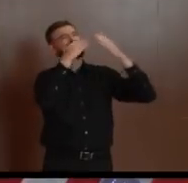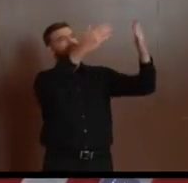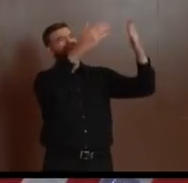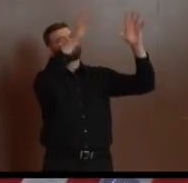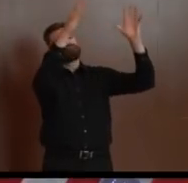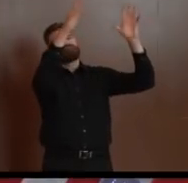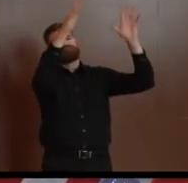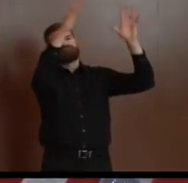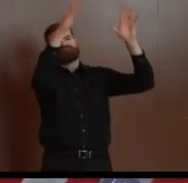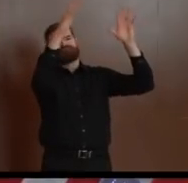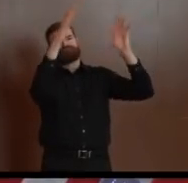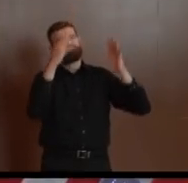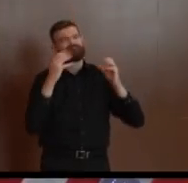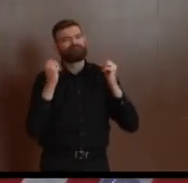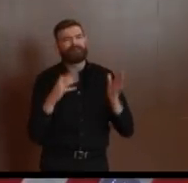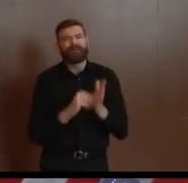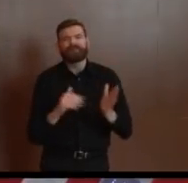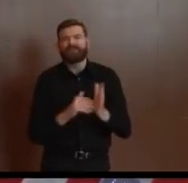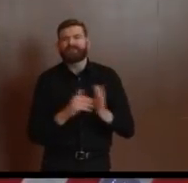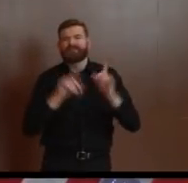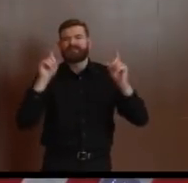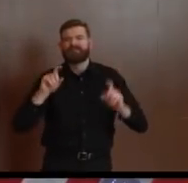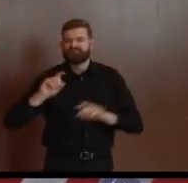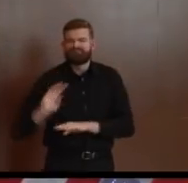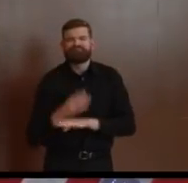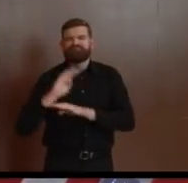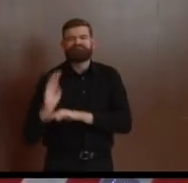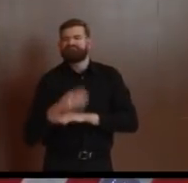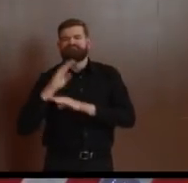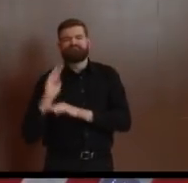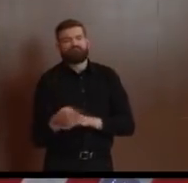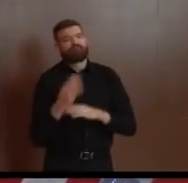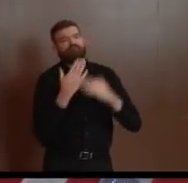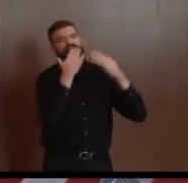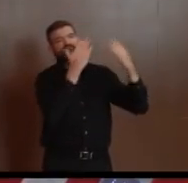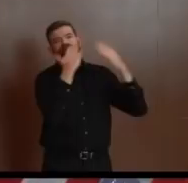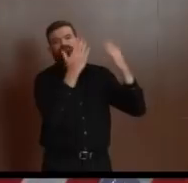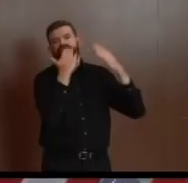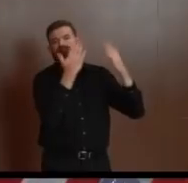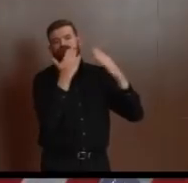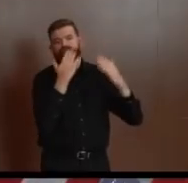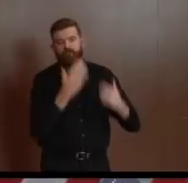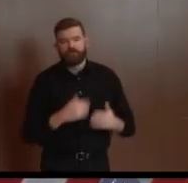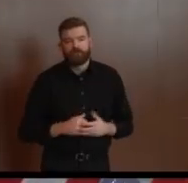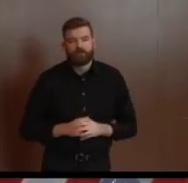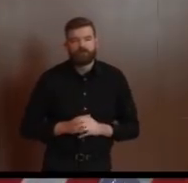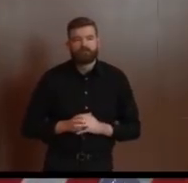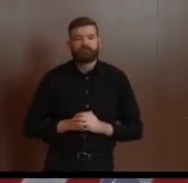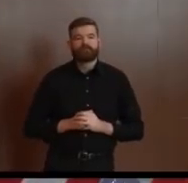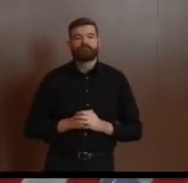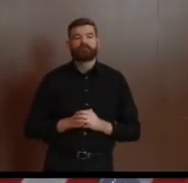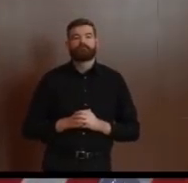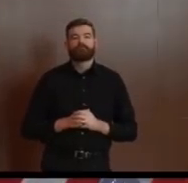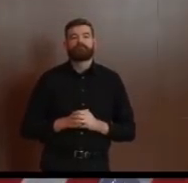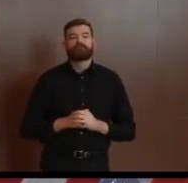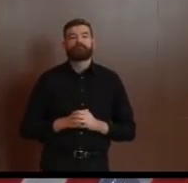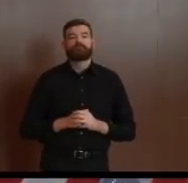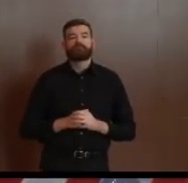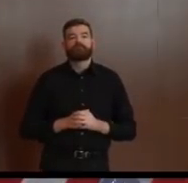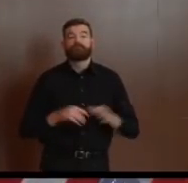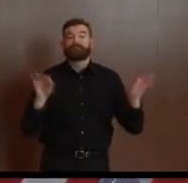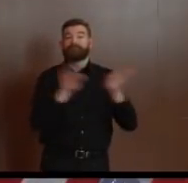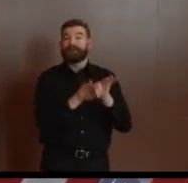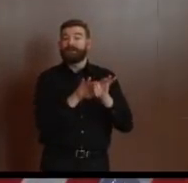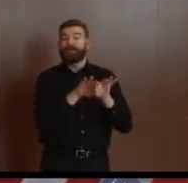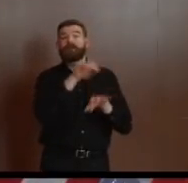thousands of these tests overnight. So they deserve an enormous amount of credit. But it is important that we get access to the information. And to give you a little bit